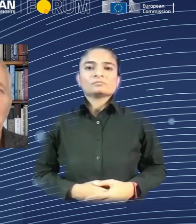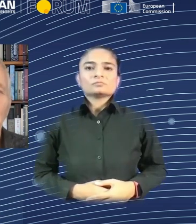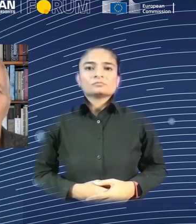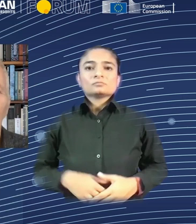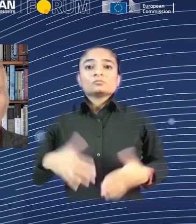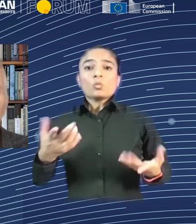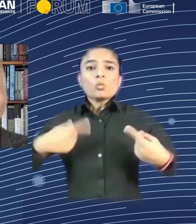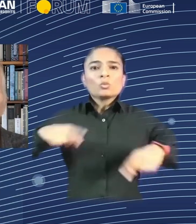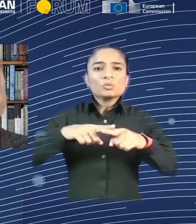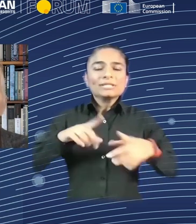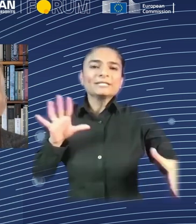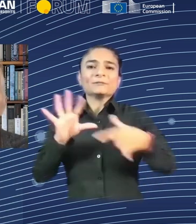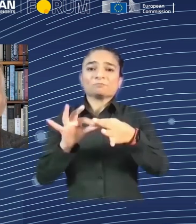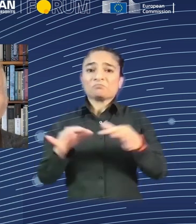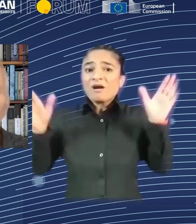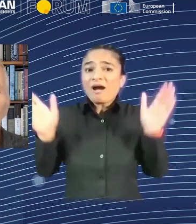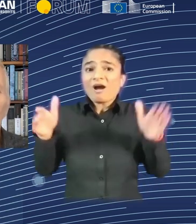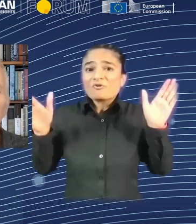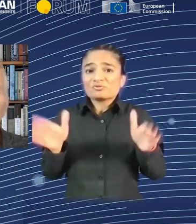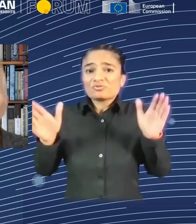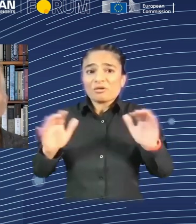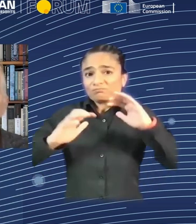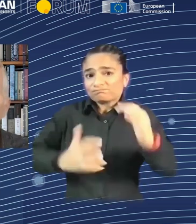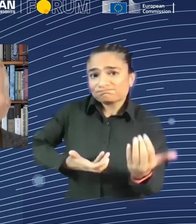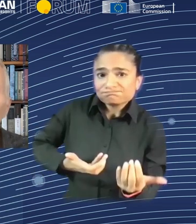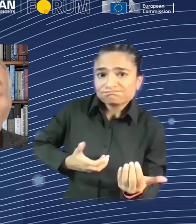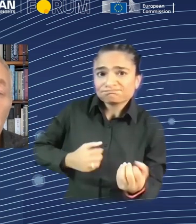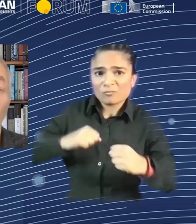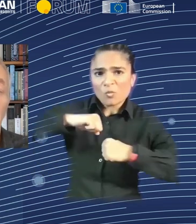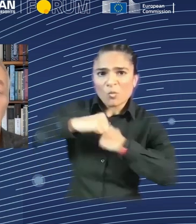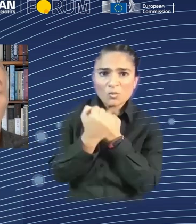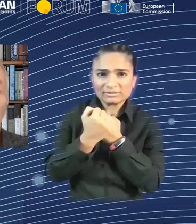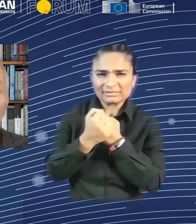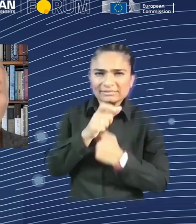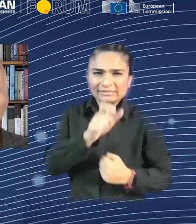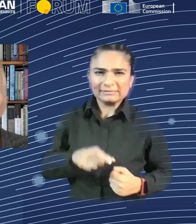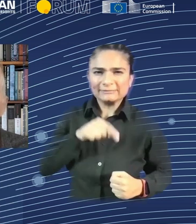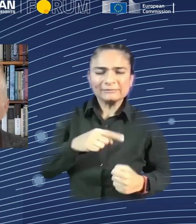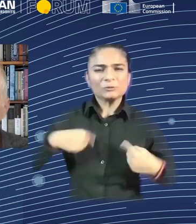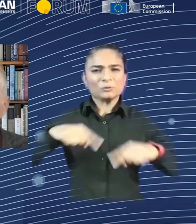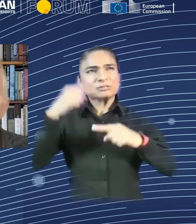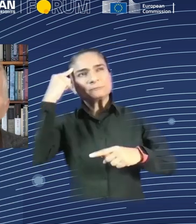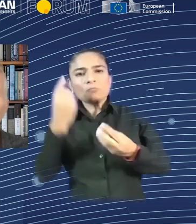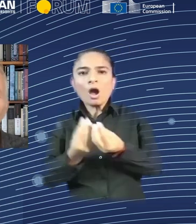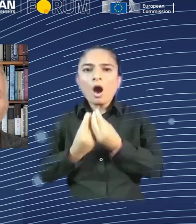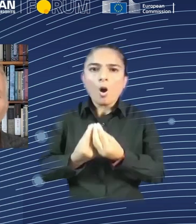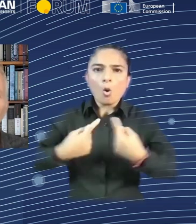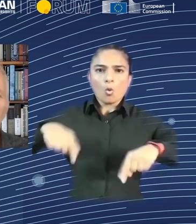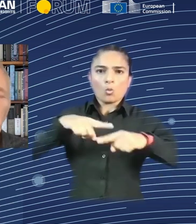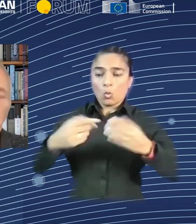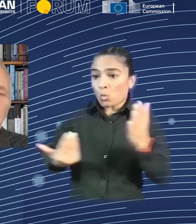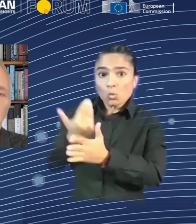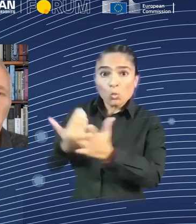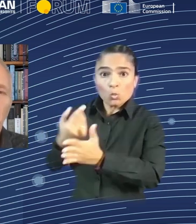existing products and services cheap and abundant, while creating new sources of value that were previously unimaginable.